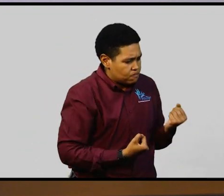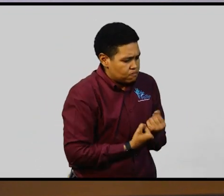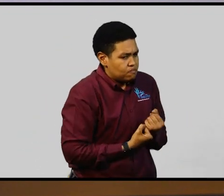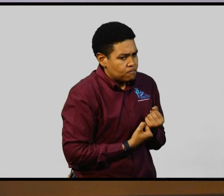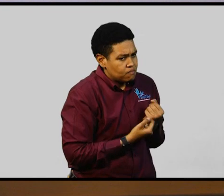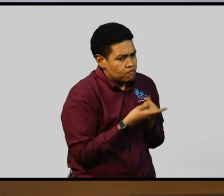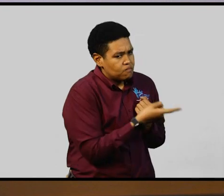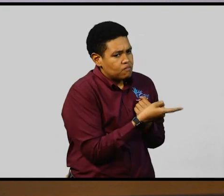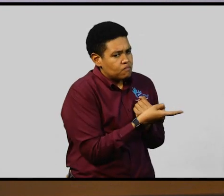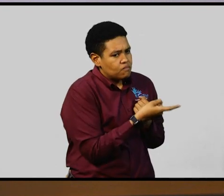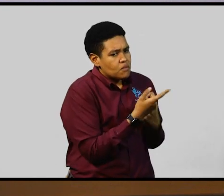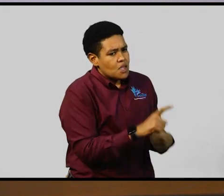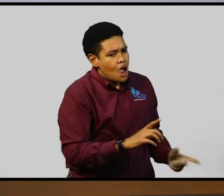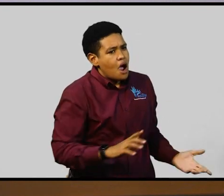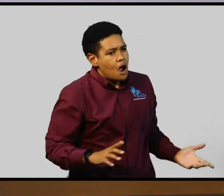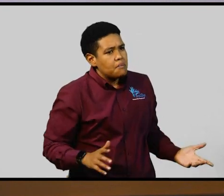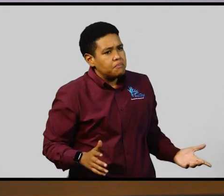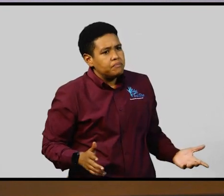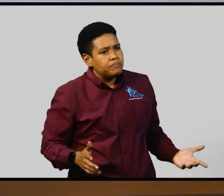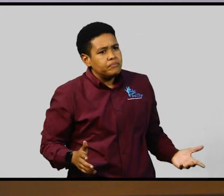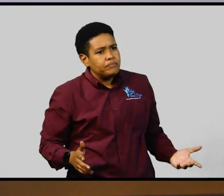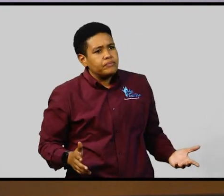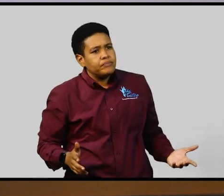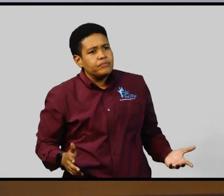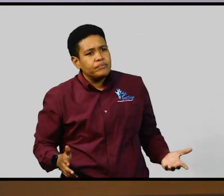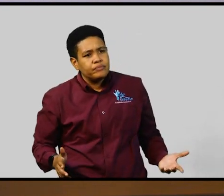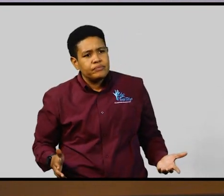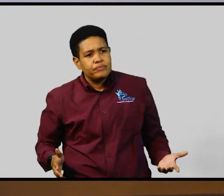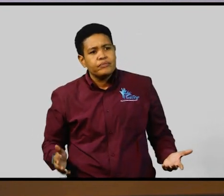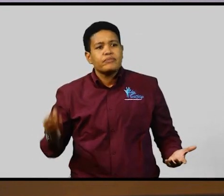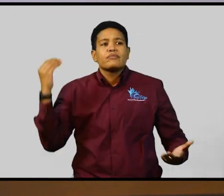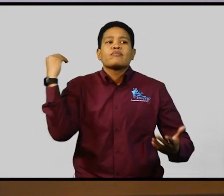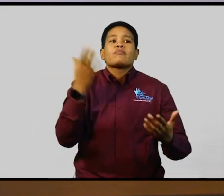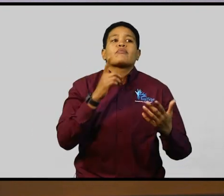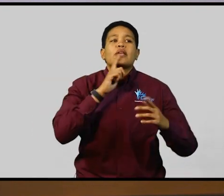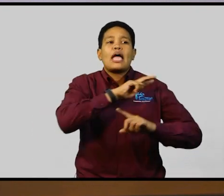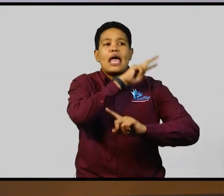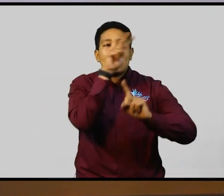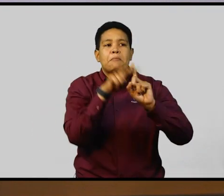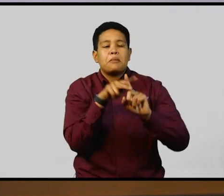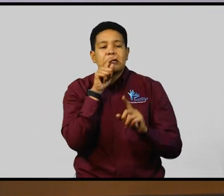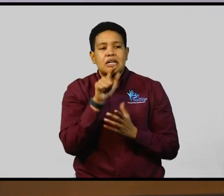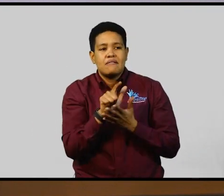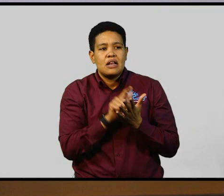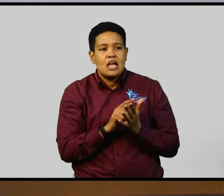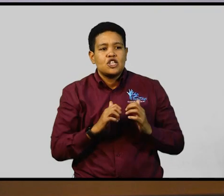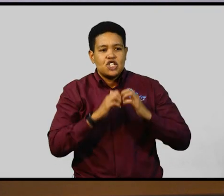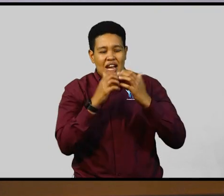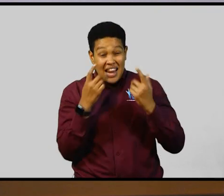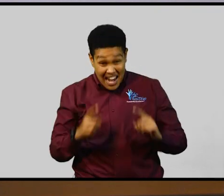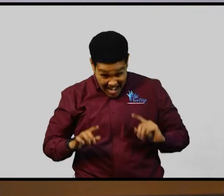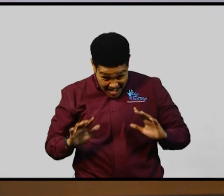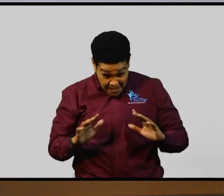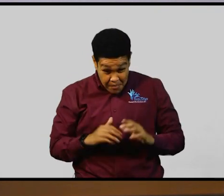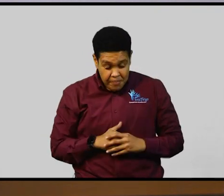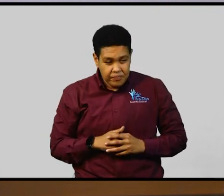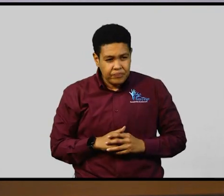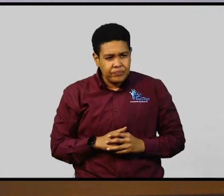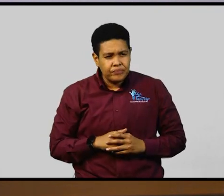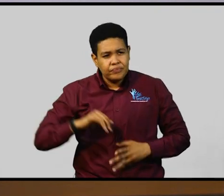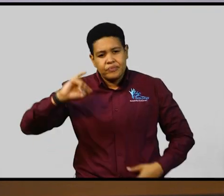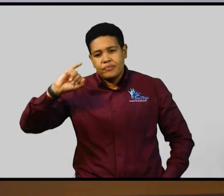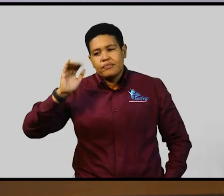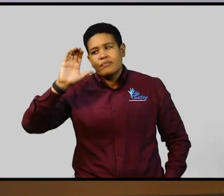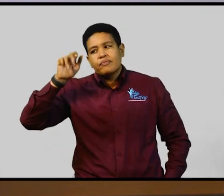administer the implementation of the legislation. And the